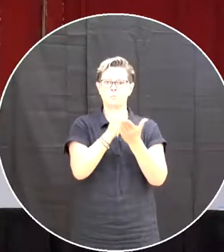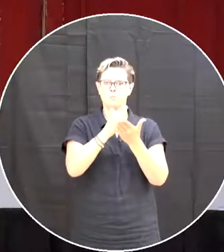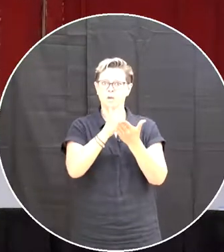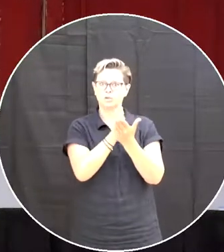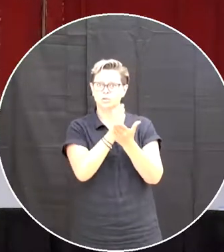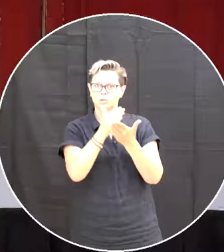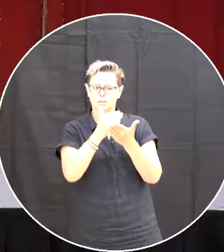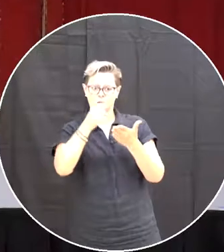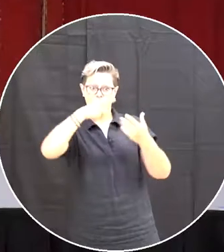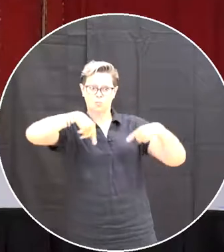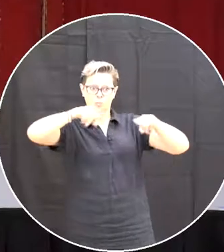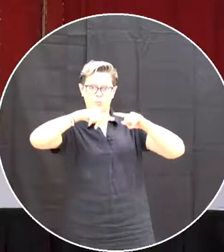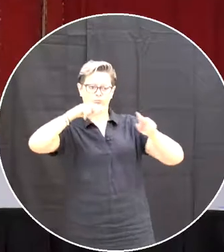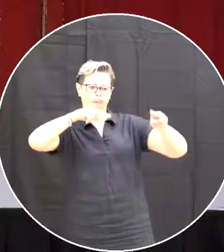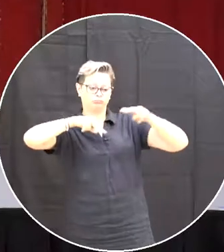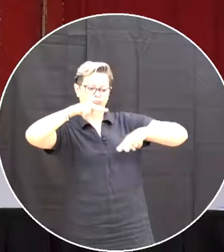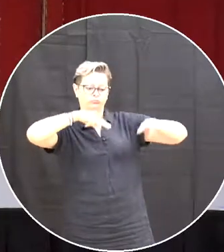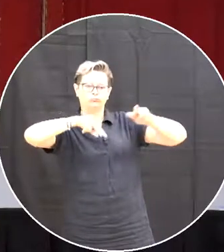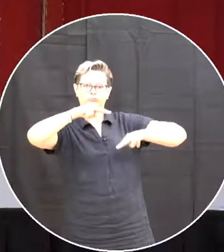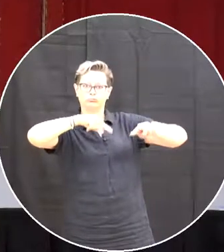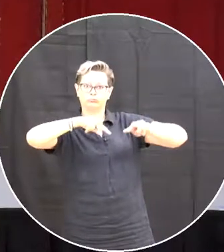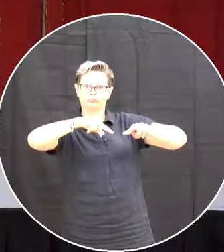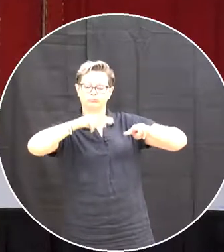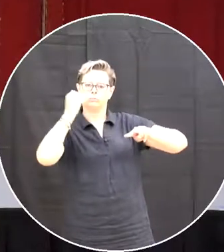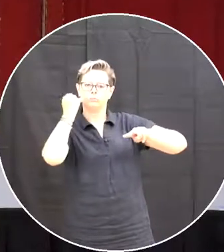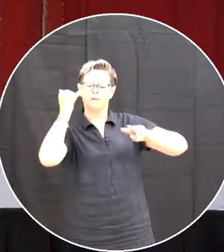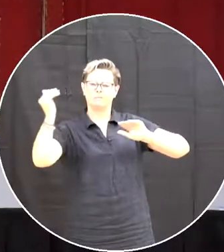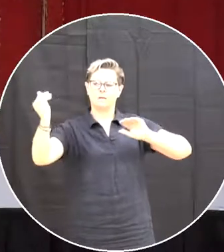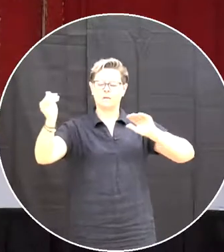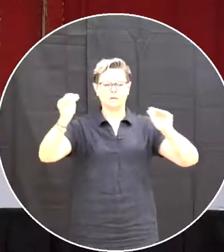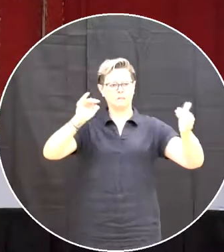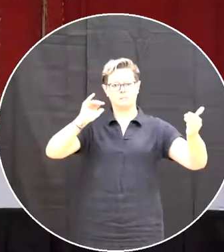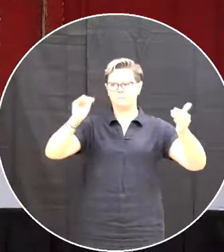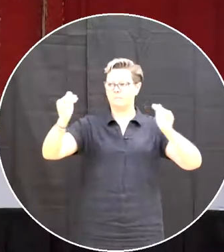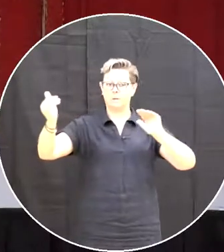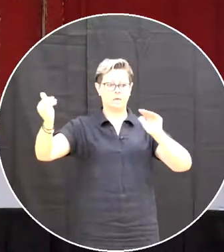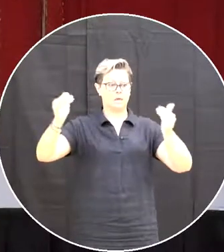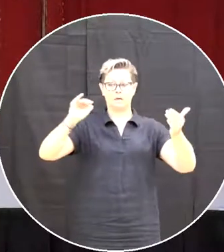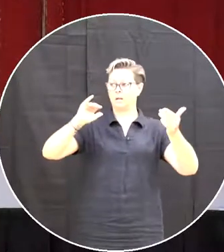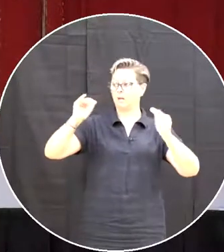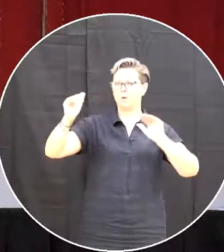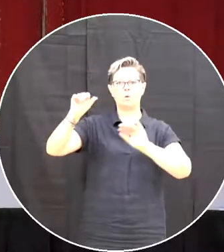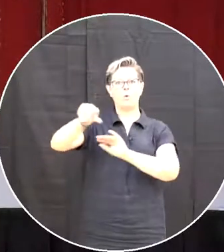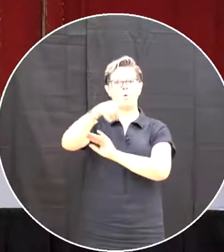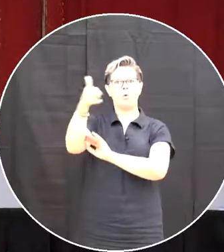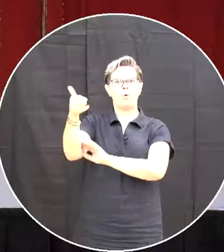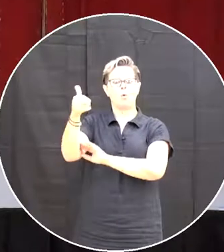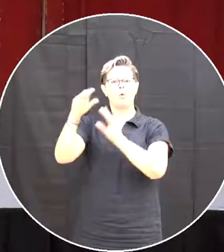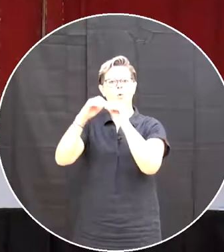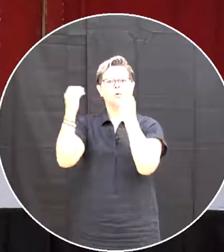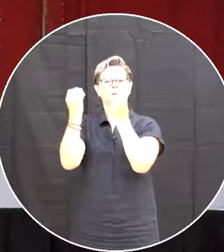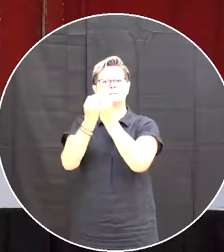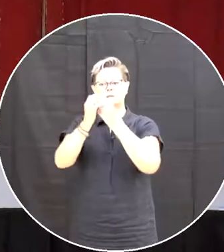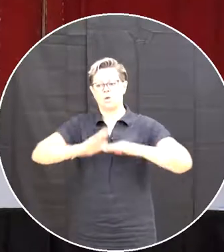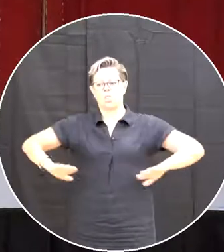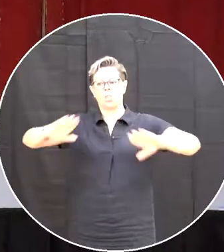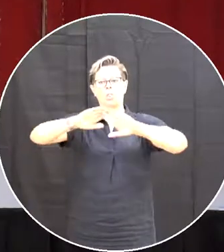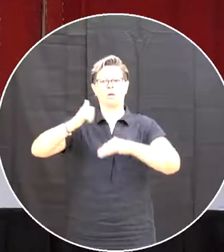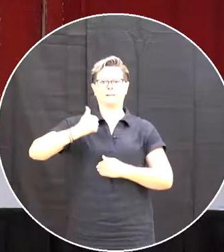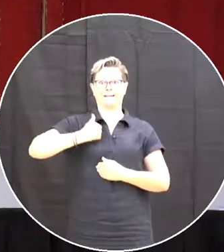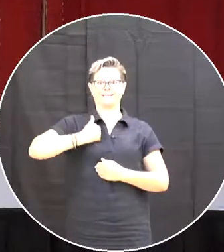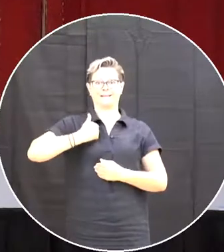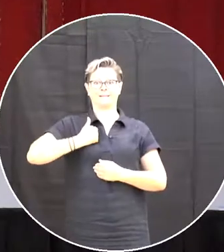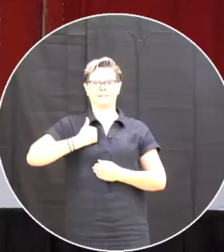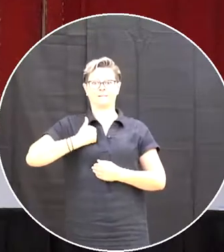oversee and if we compare with some of our counterparts across the country we would notice that